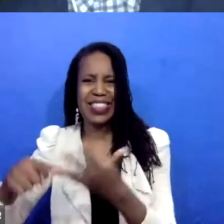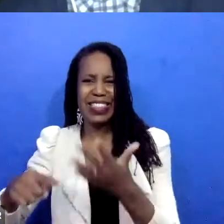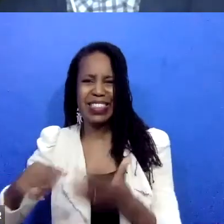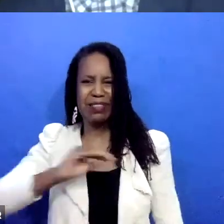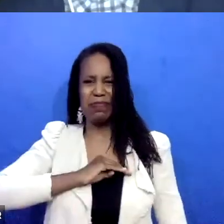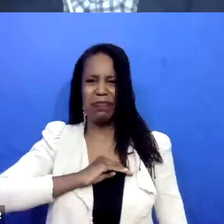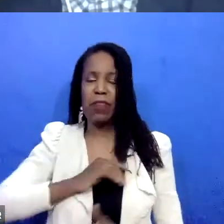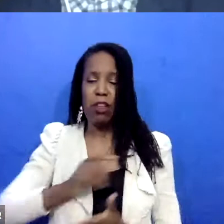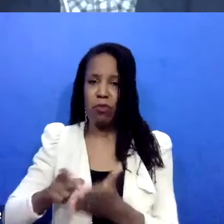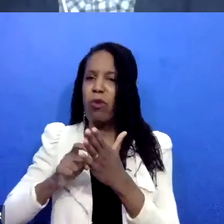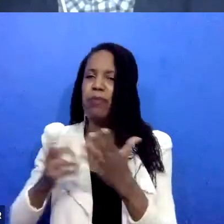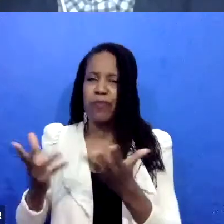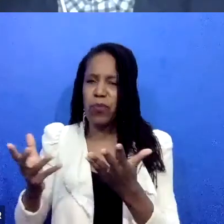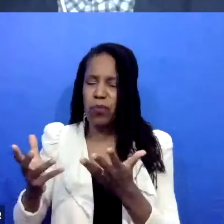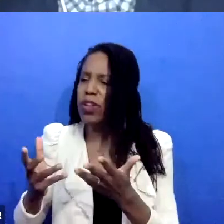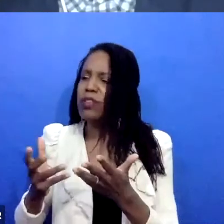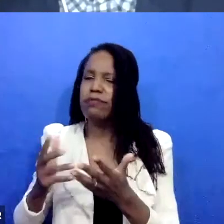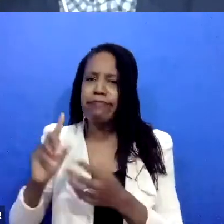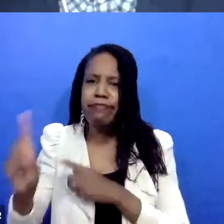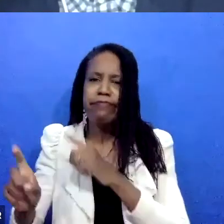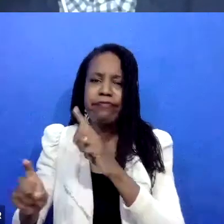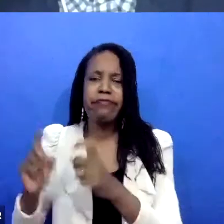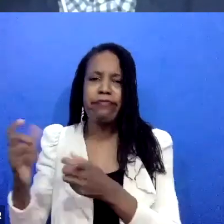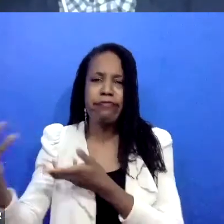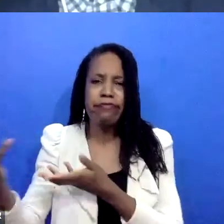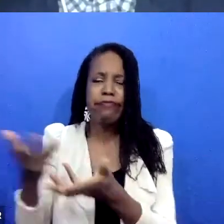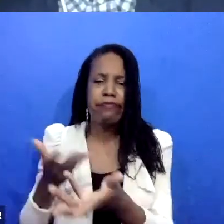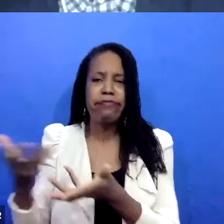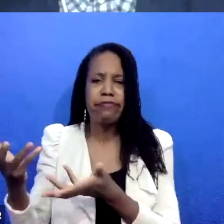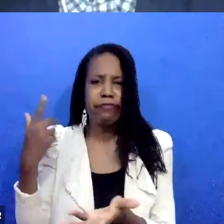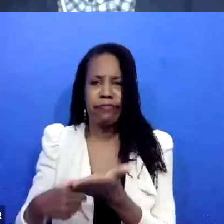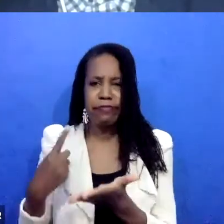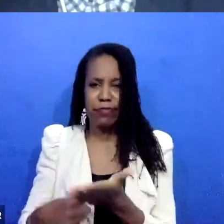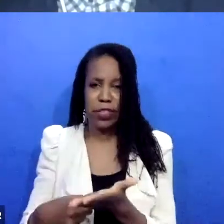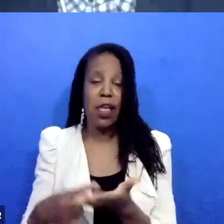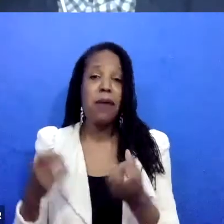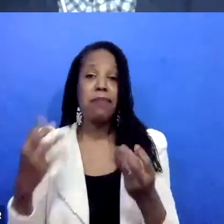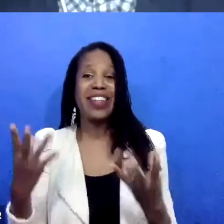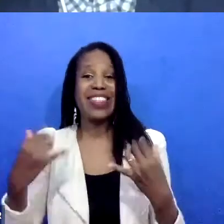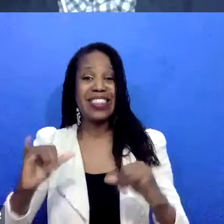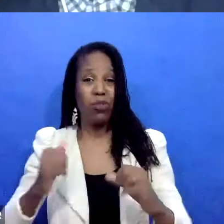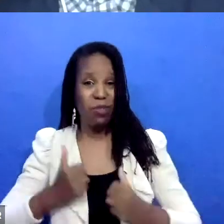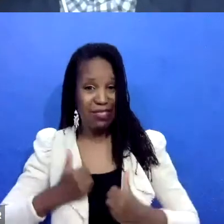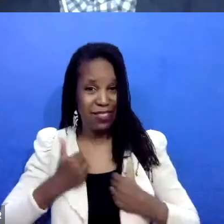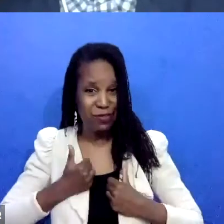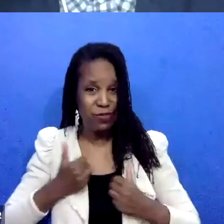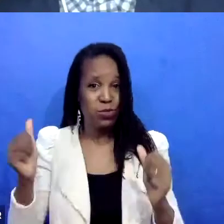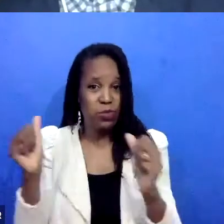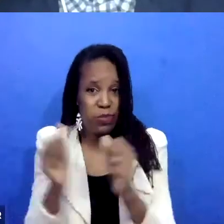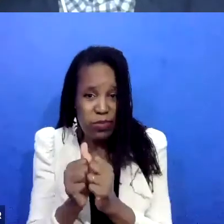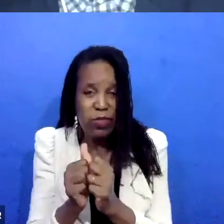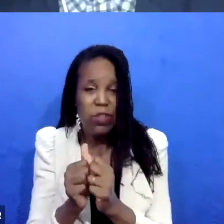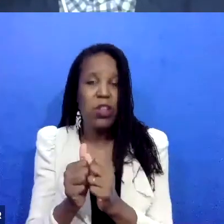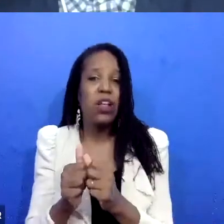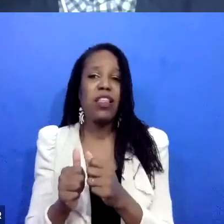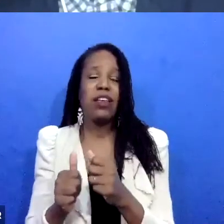from there, you know, a lot of people are cohabitating with a person who's caused harm. A lot of people are, are already in dialogue with the